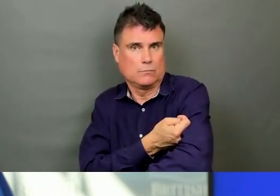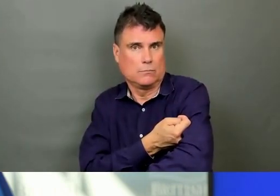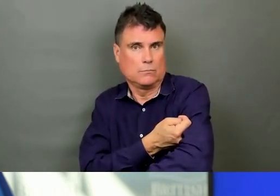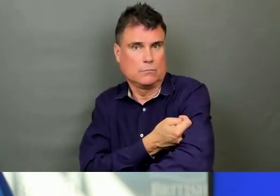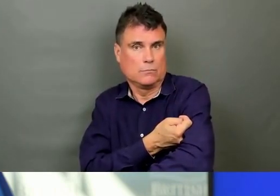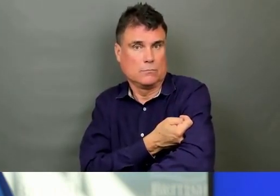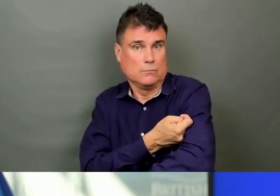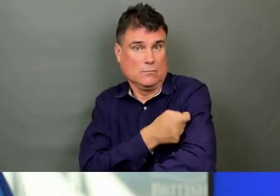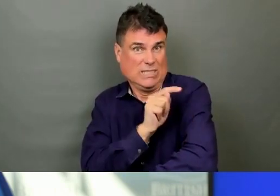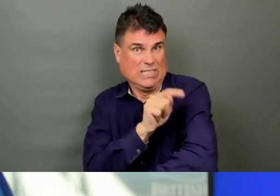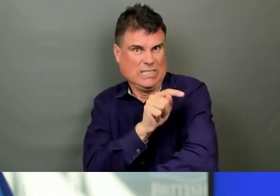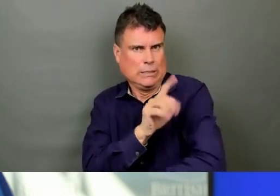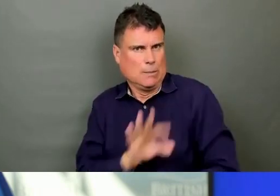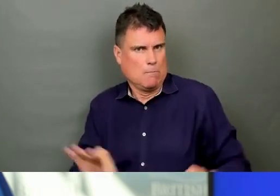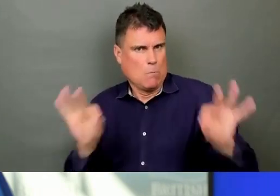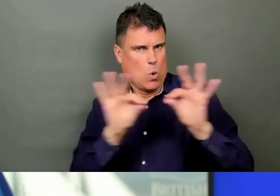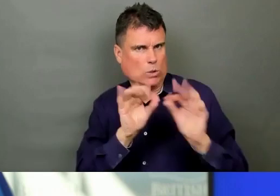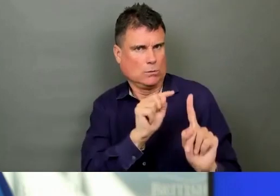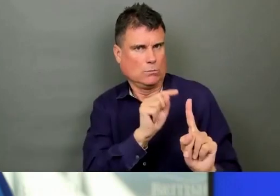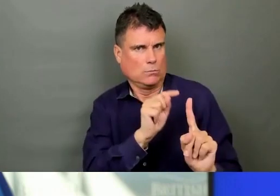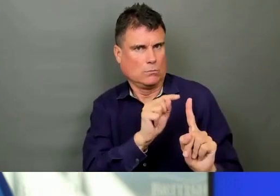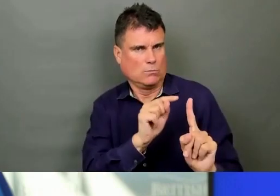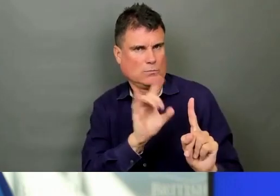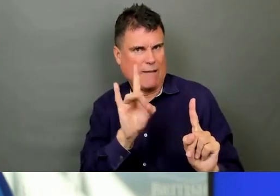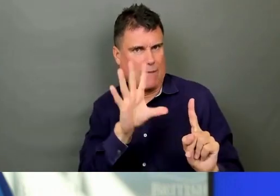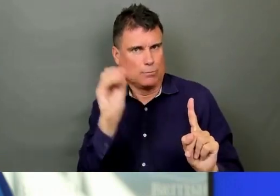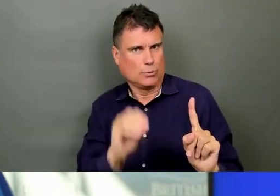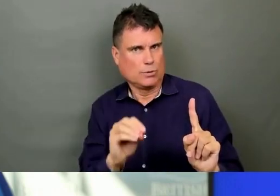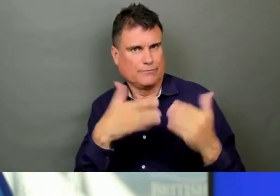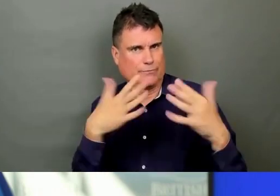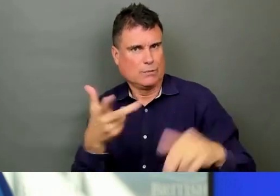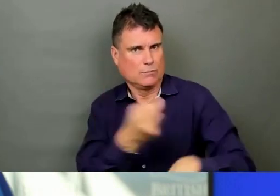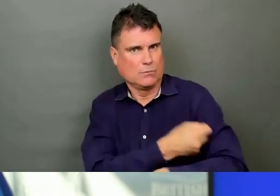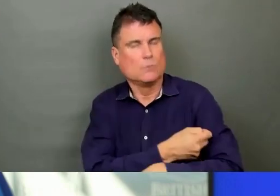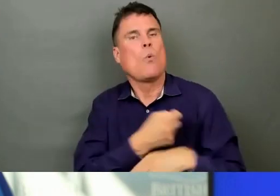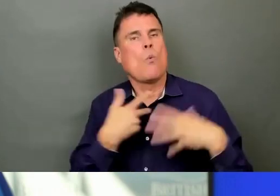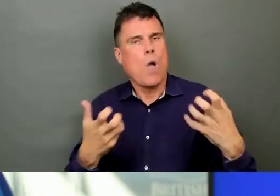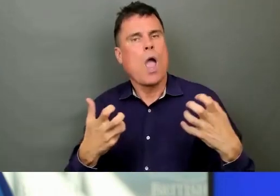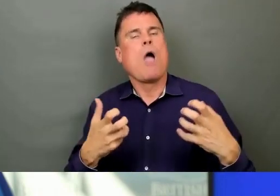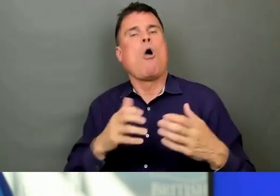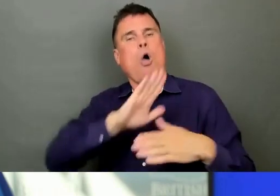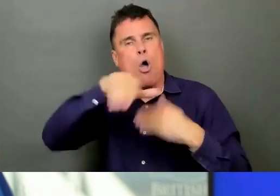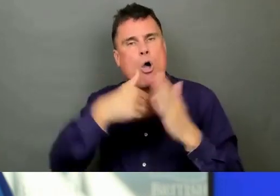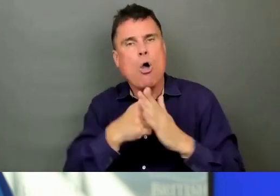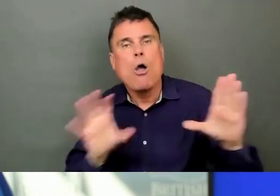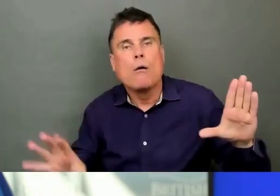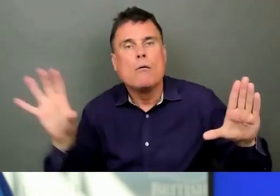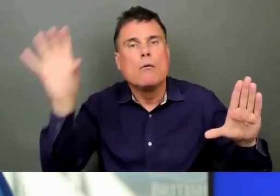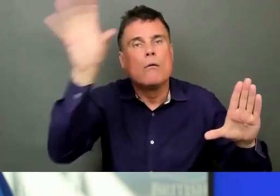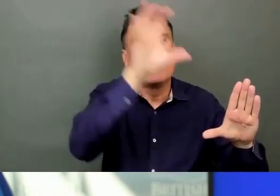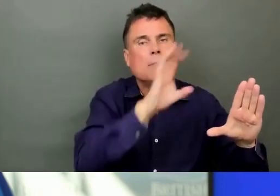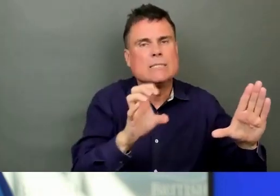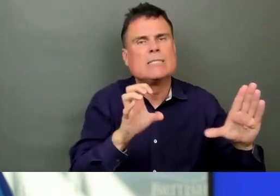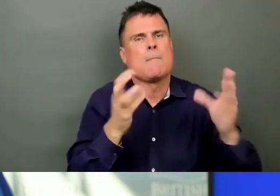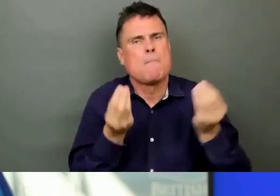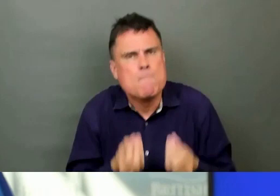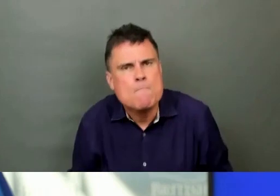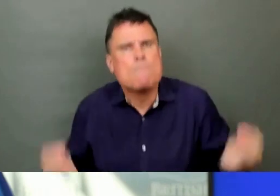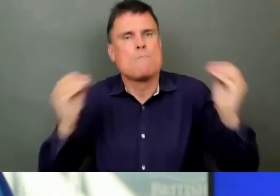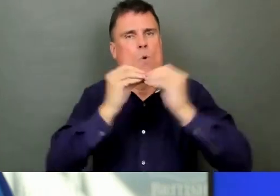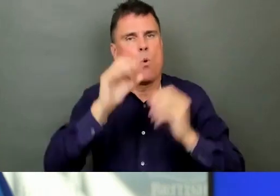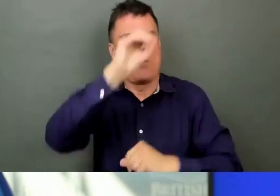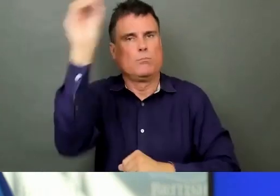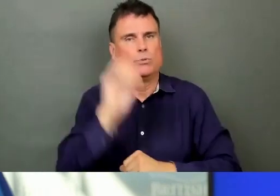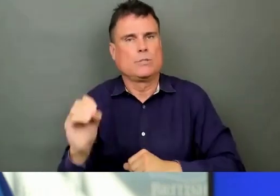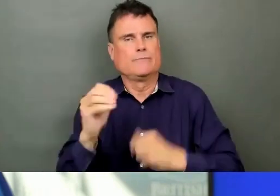right now, this week, weekend, this next week, the week after that, to get vaccinated for everybody who wants to get vaccinated in